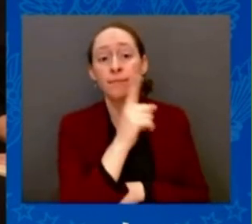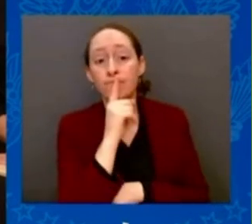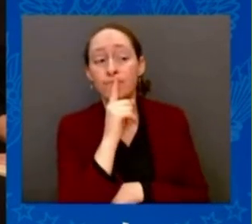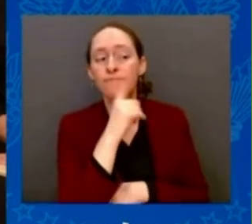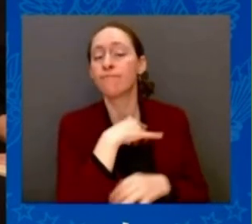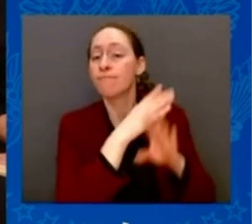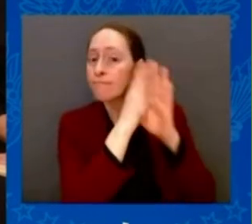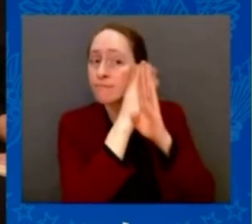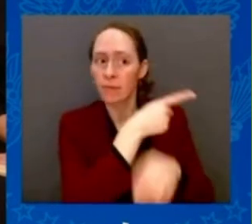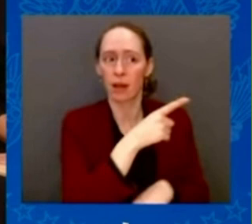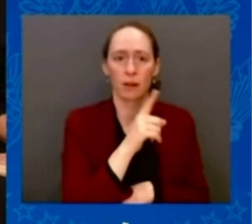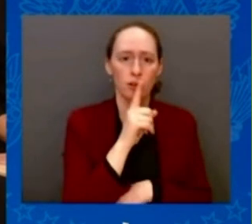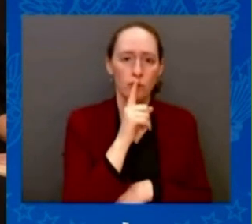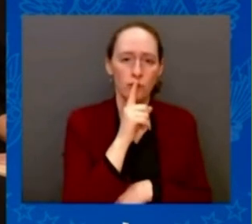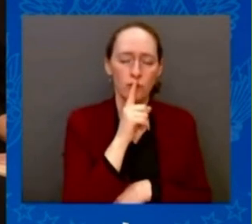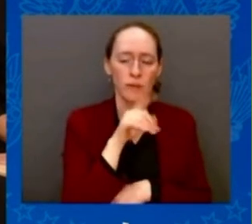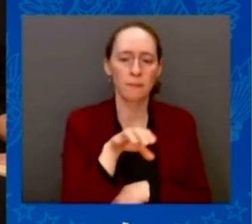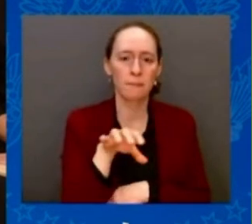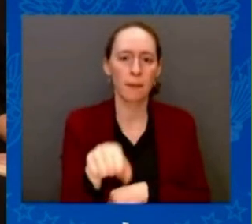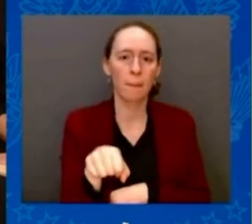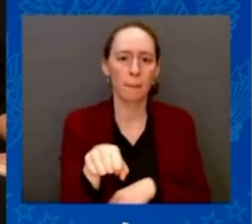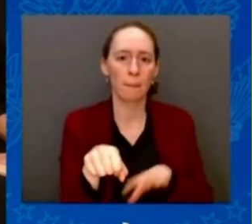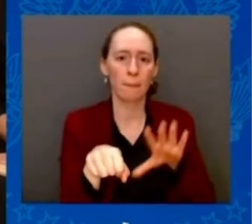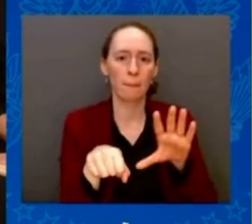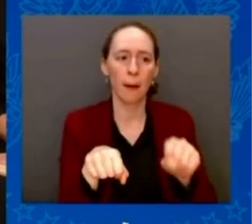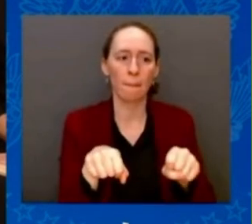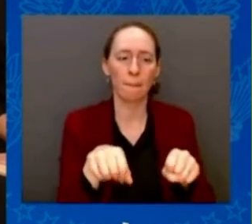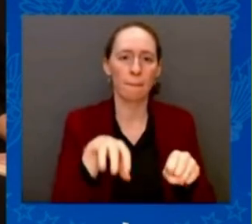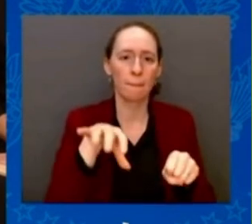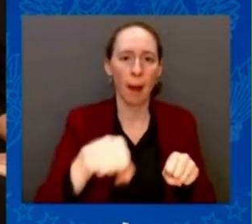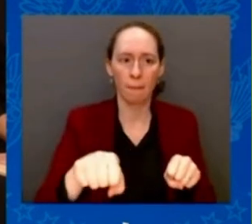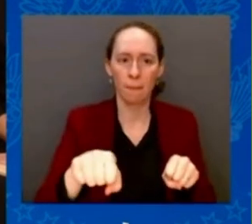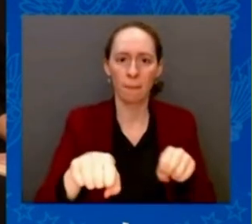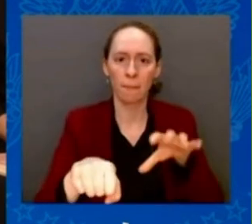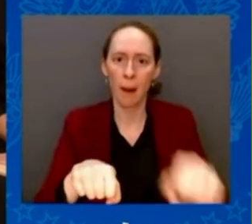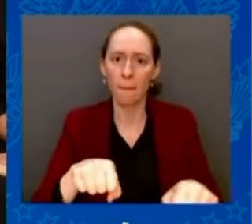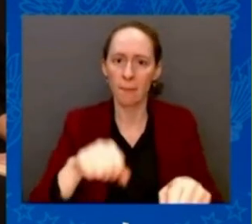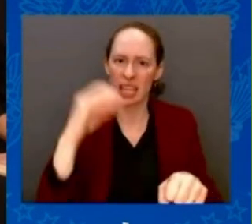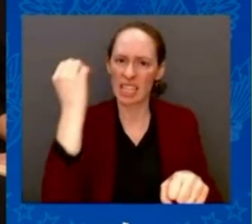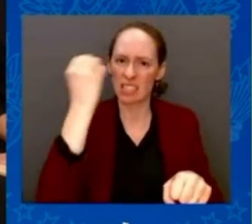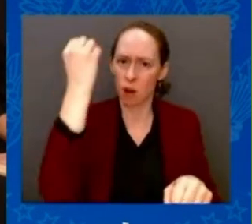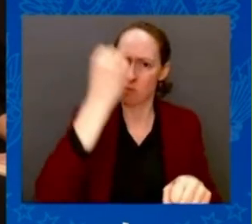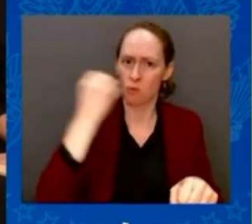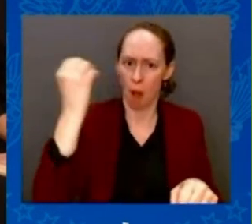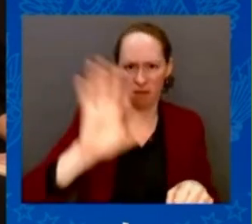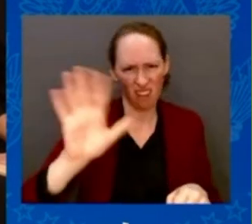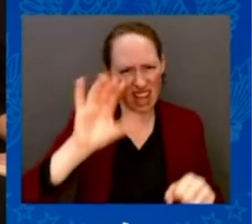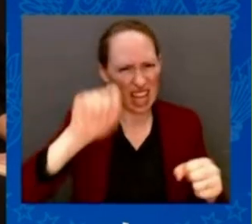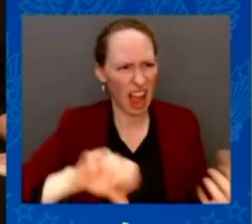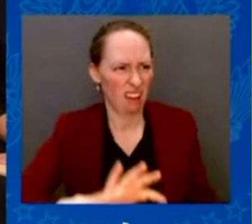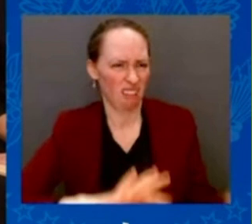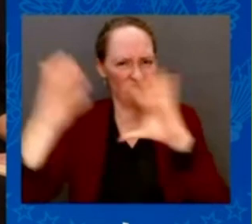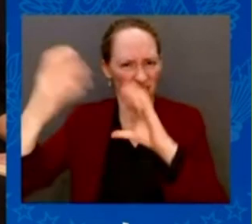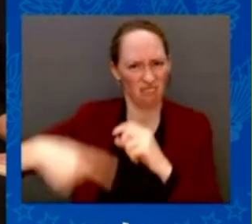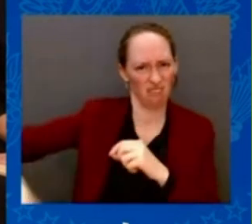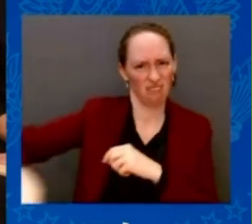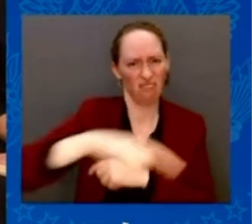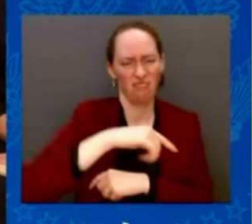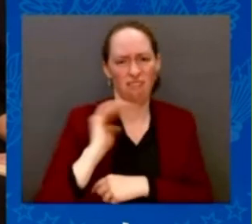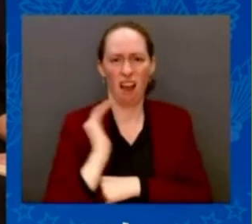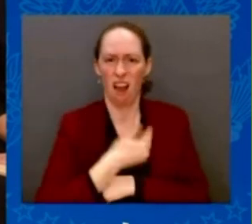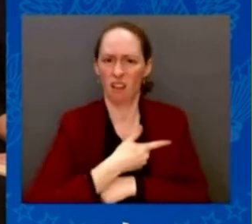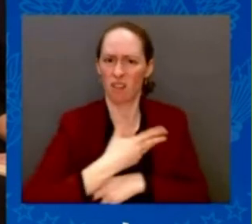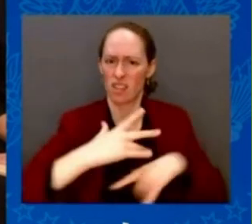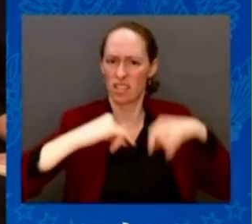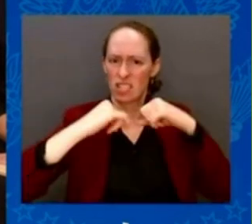NATO allies have never been more united. We will protect every inch of allied territory based on our